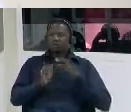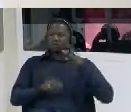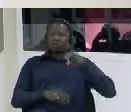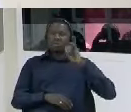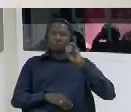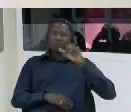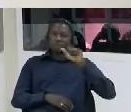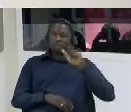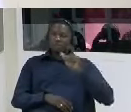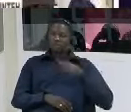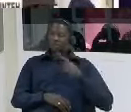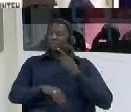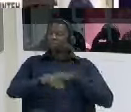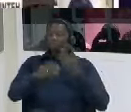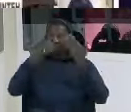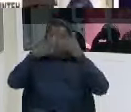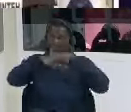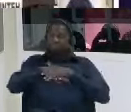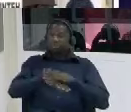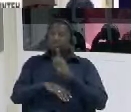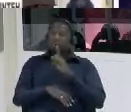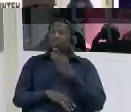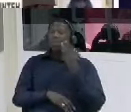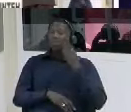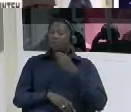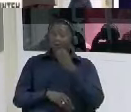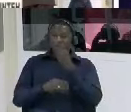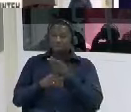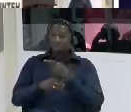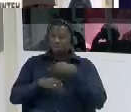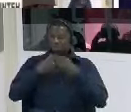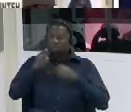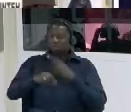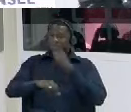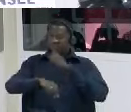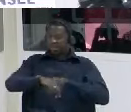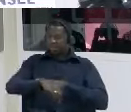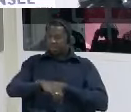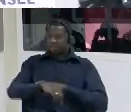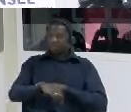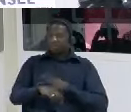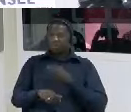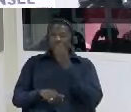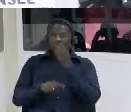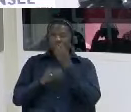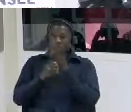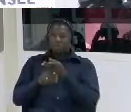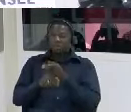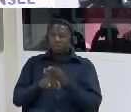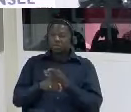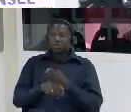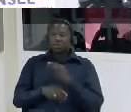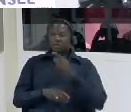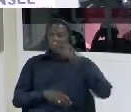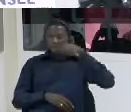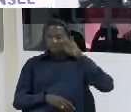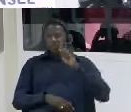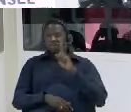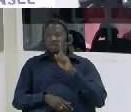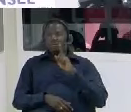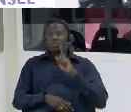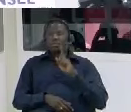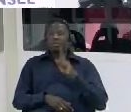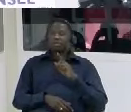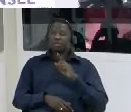it was at night but when you mentioning the time you say 11 pm 1 30